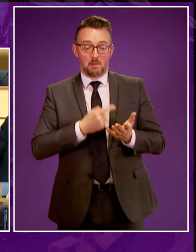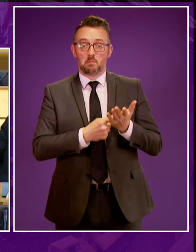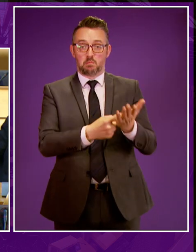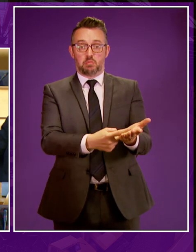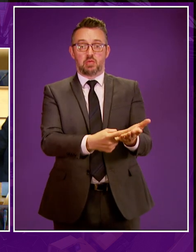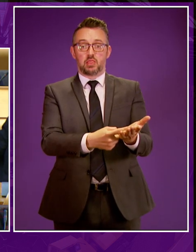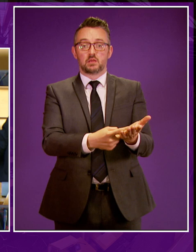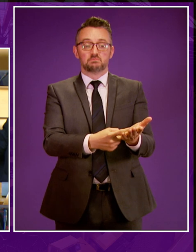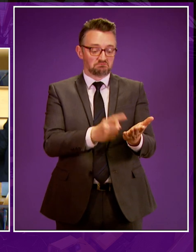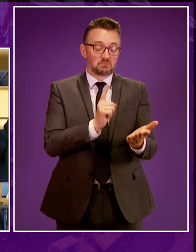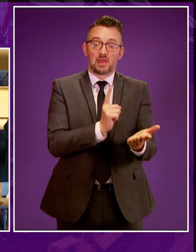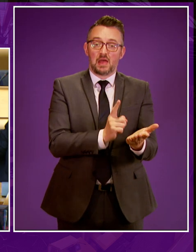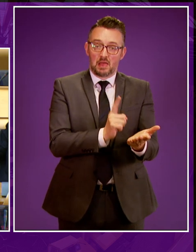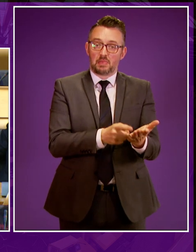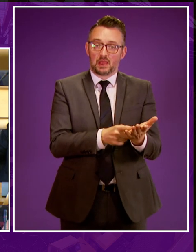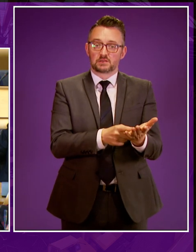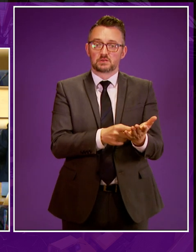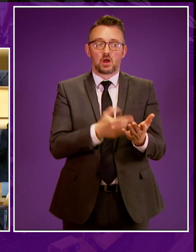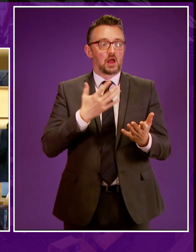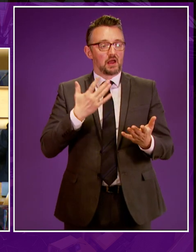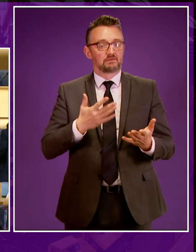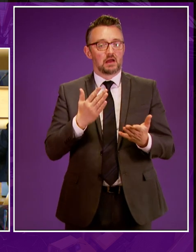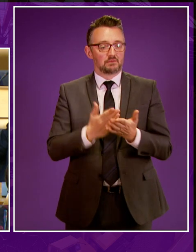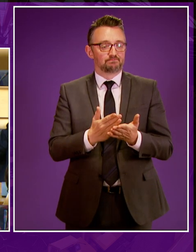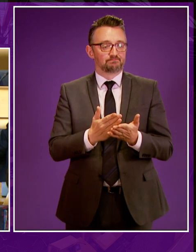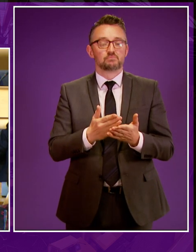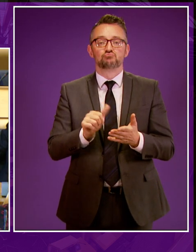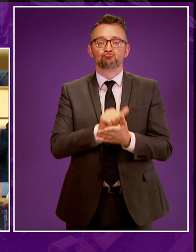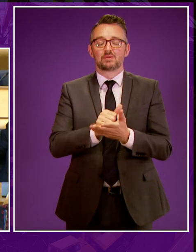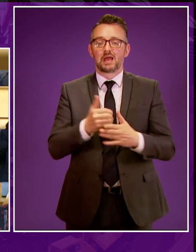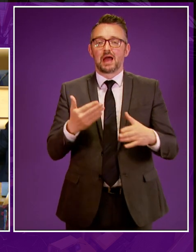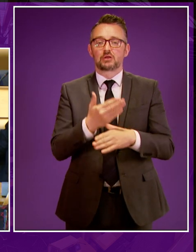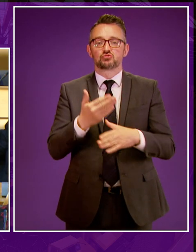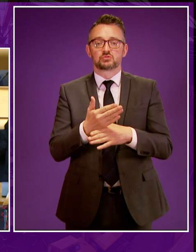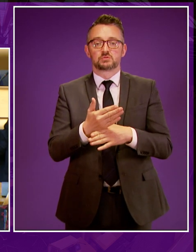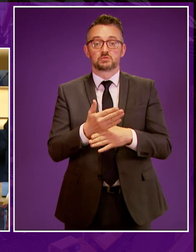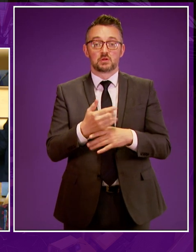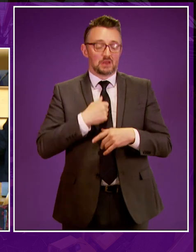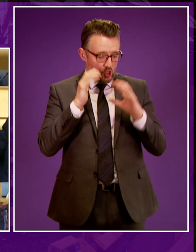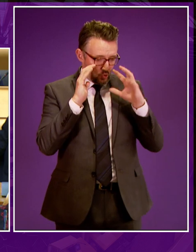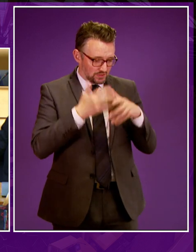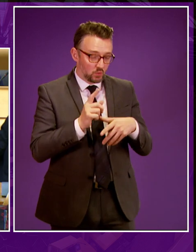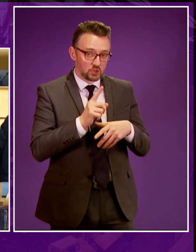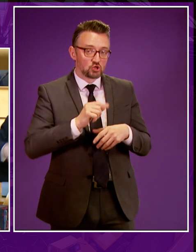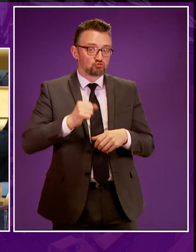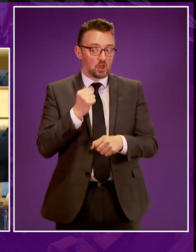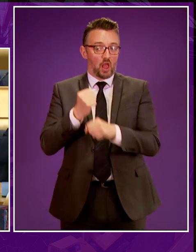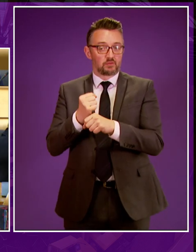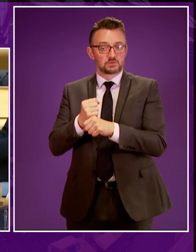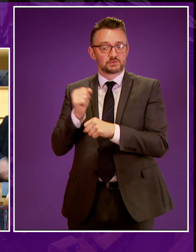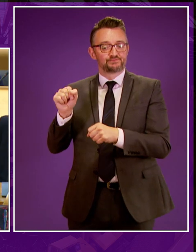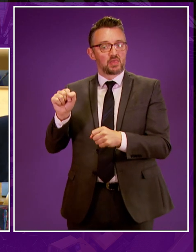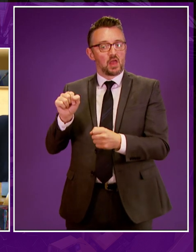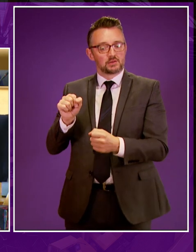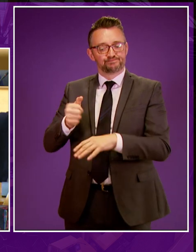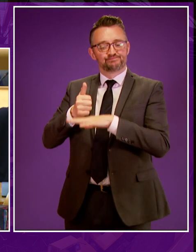which has in many ways helped deliver action from the Scottish Government. My concern was that the Scottish Government's position wasn't